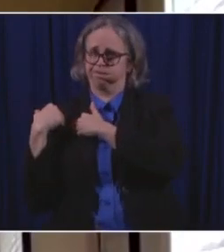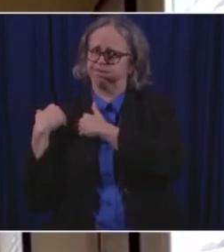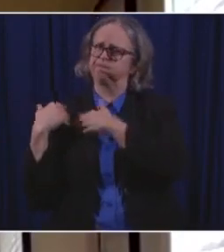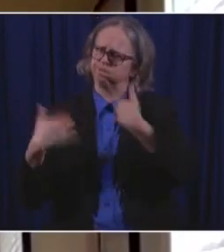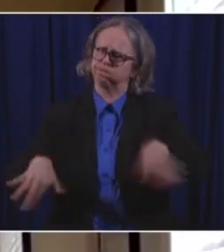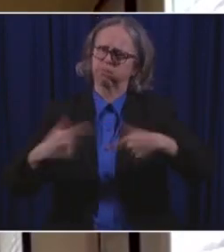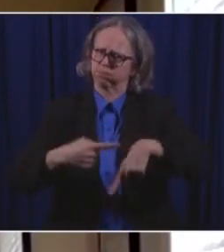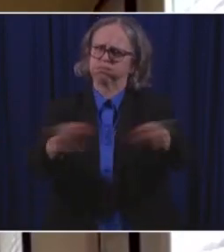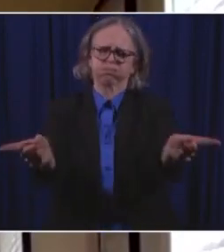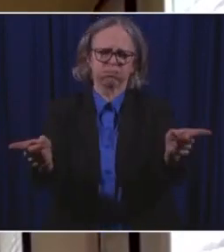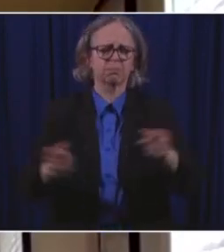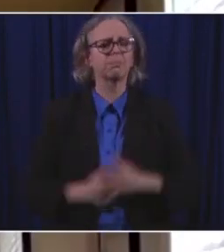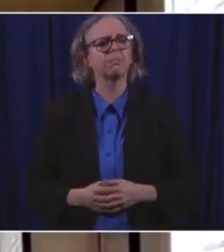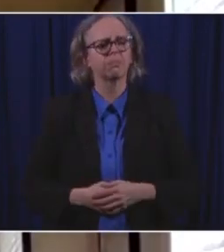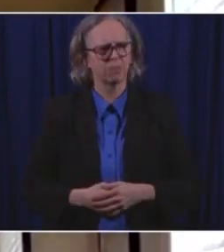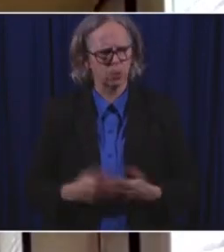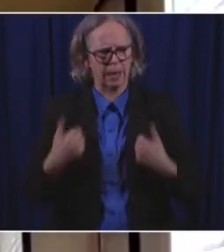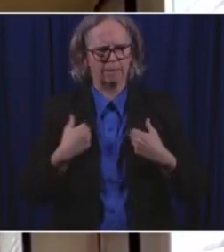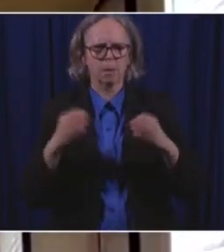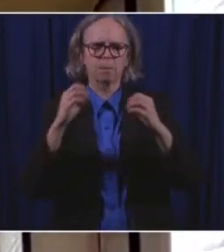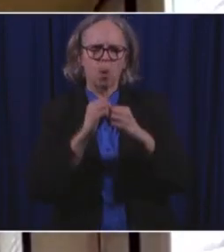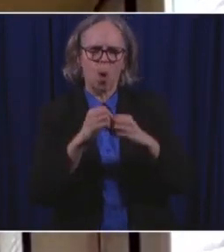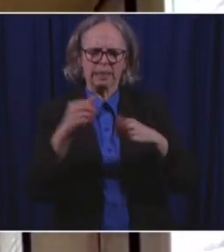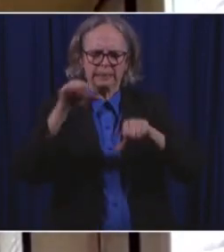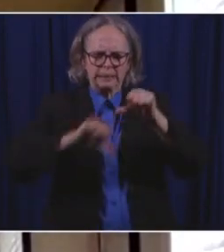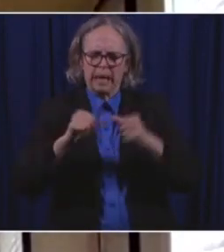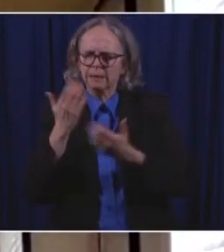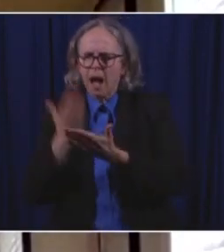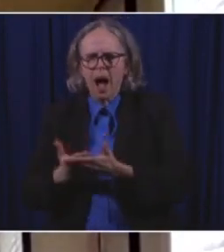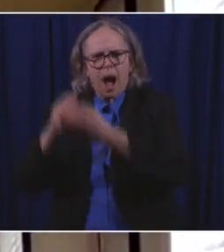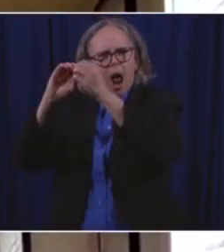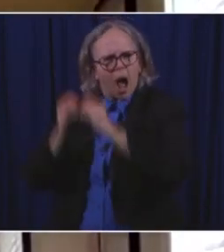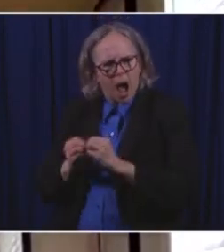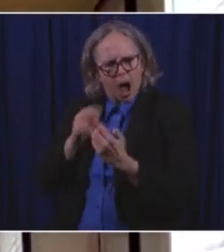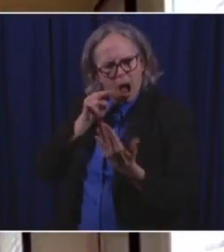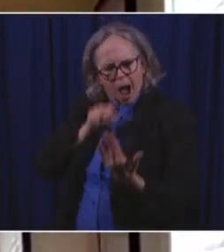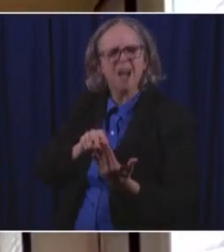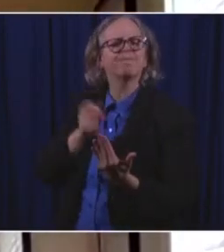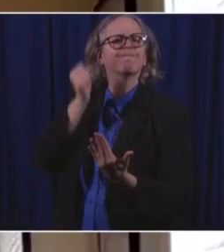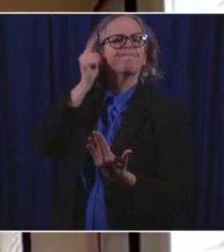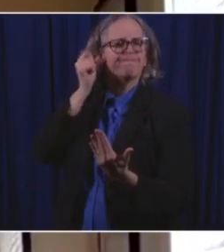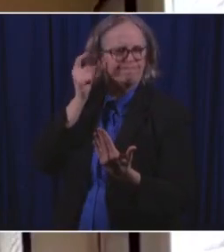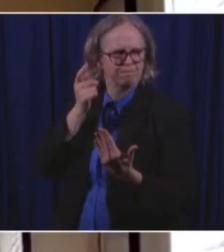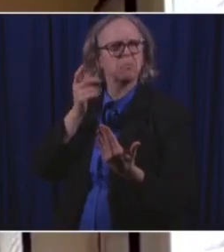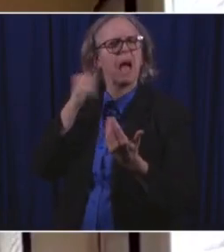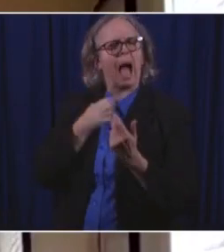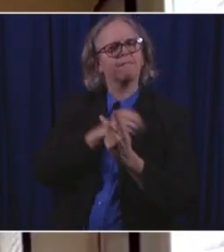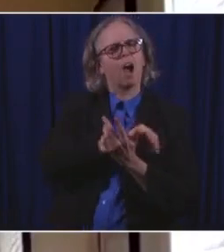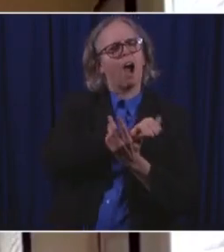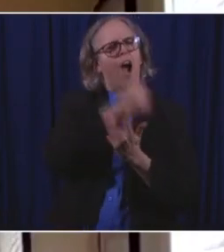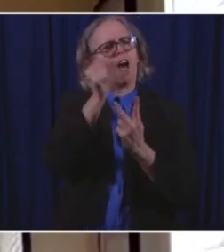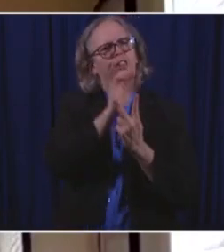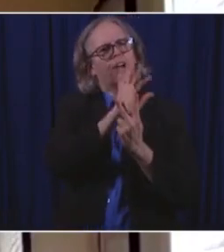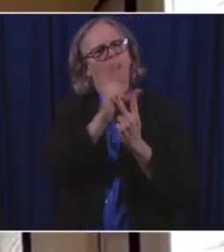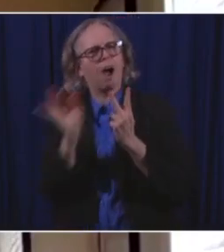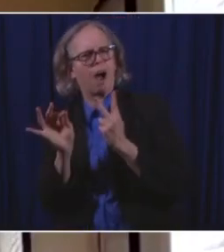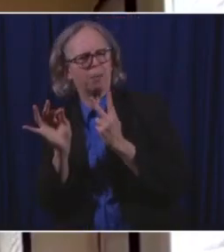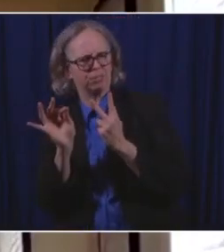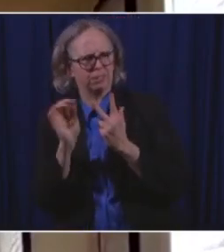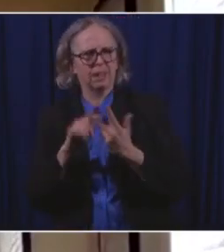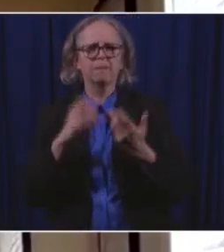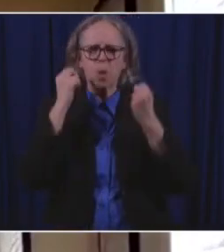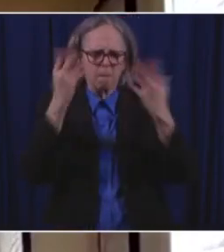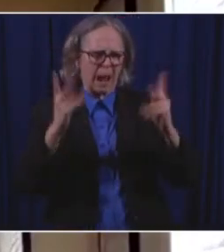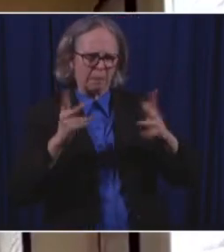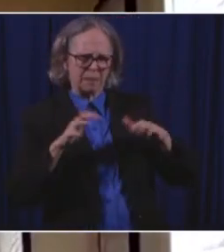have much more scientific evidence that we can rely upon that says, well, for many people in the state,